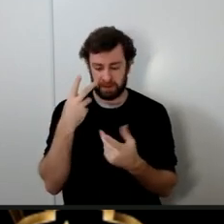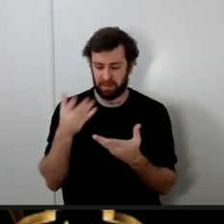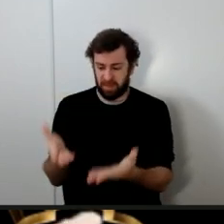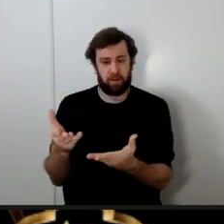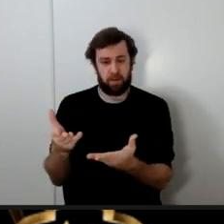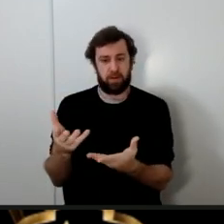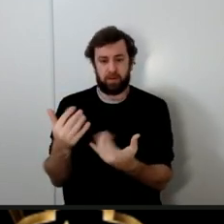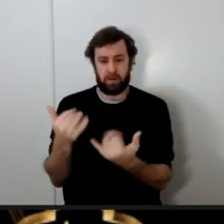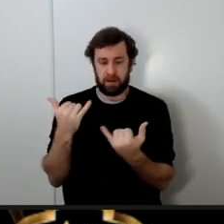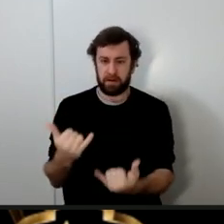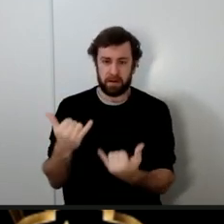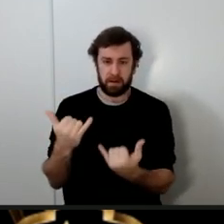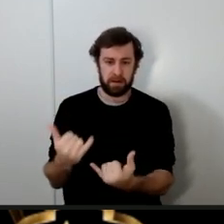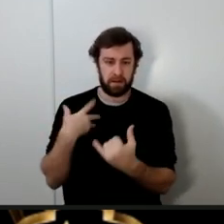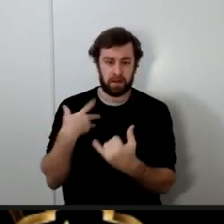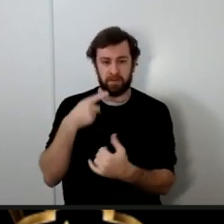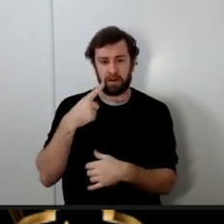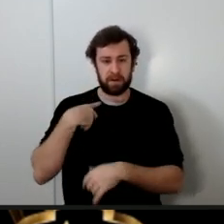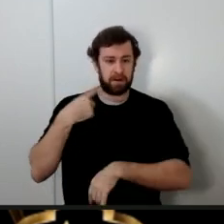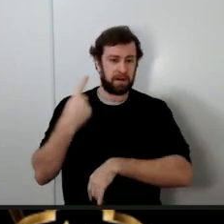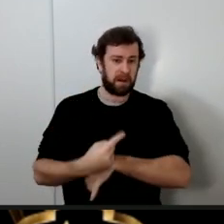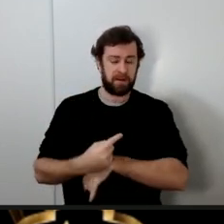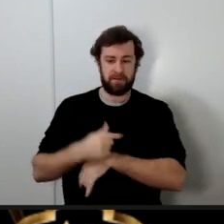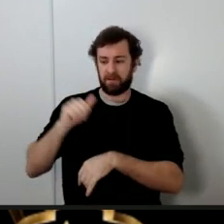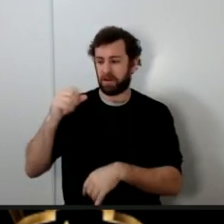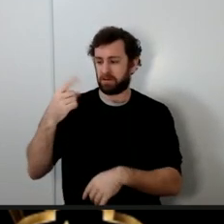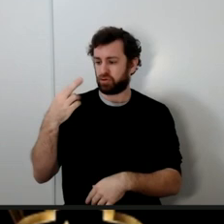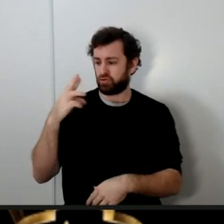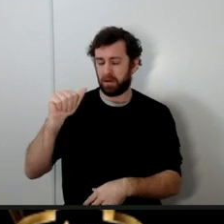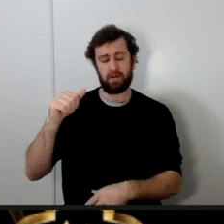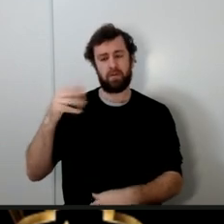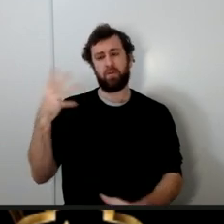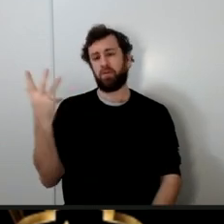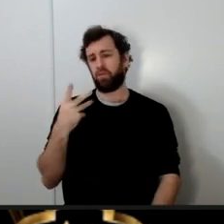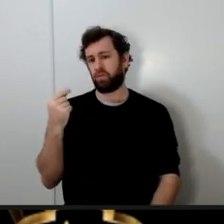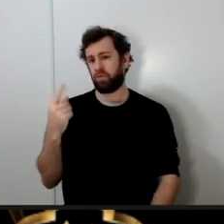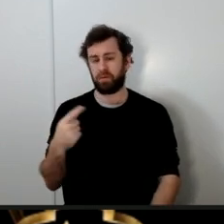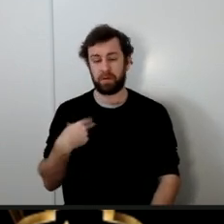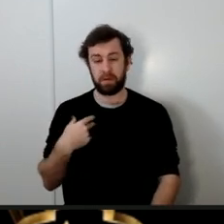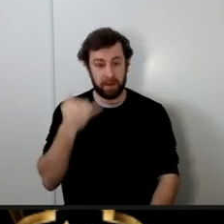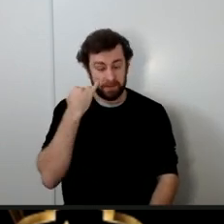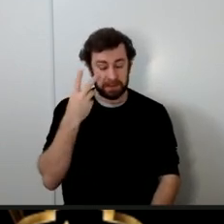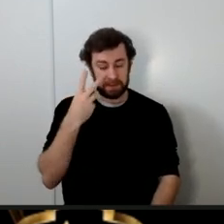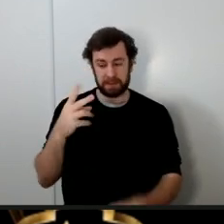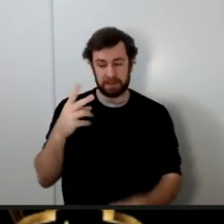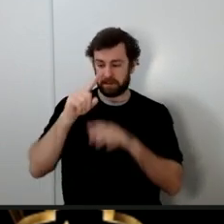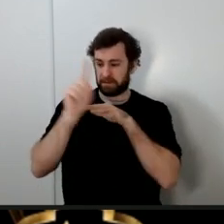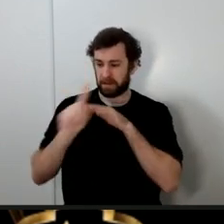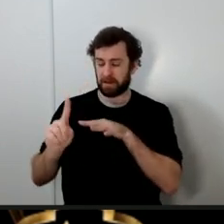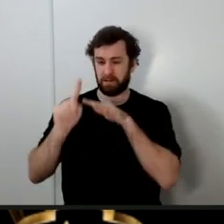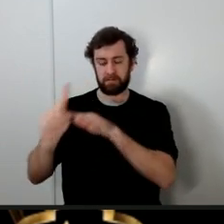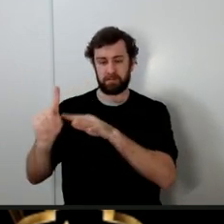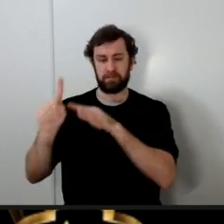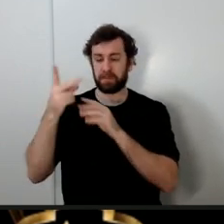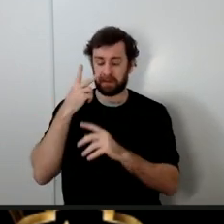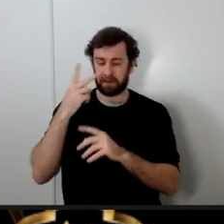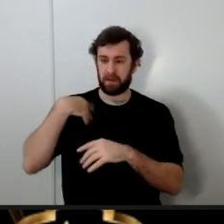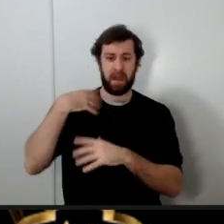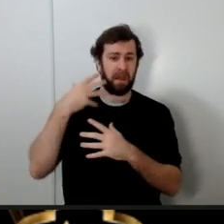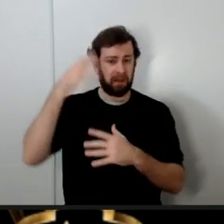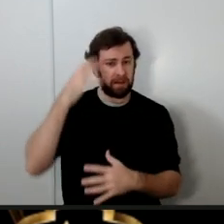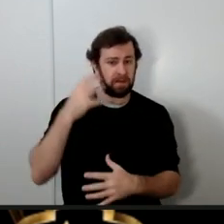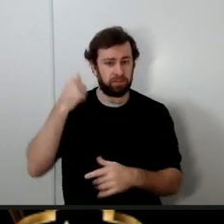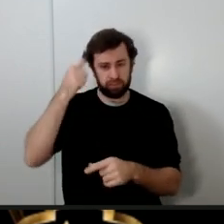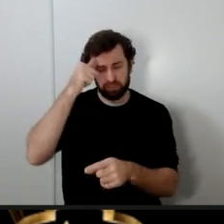on the day of Ashura when Zainab saw the head of her brother Aba Abdullah on a